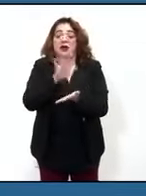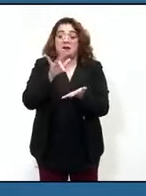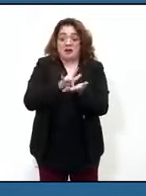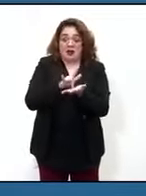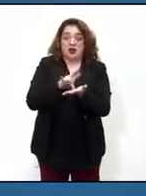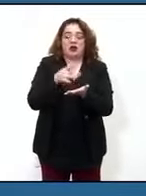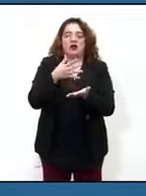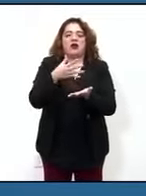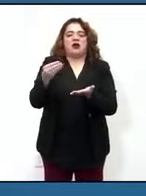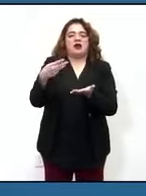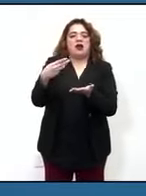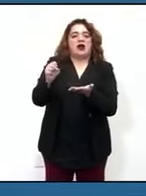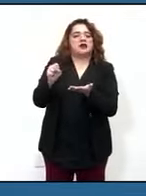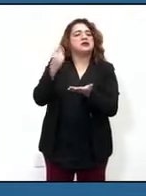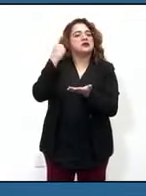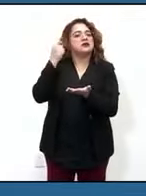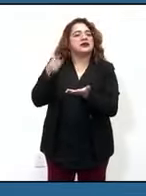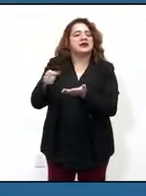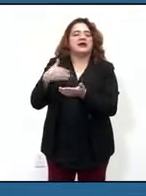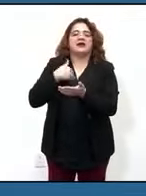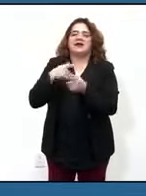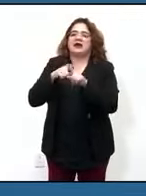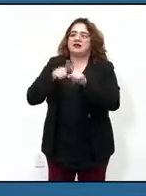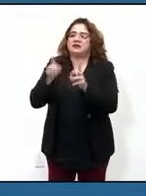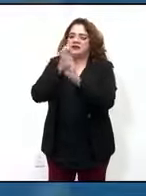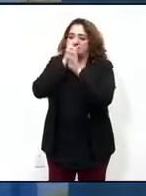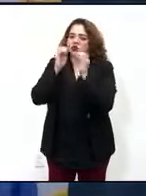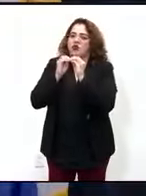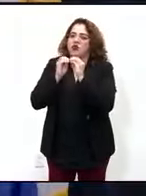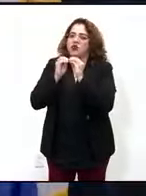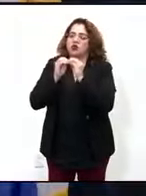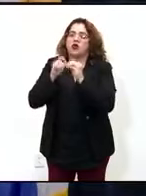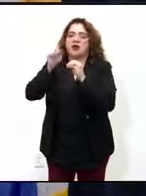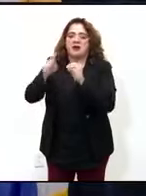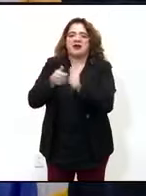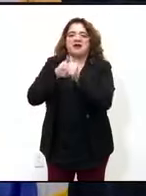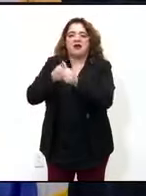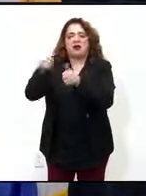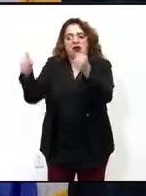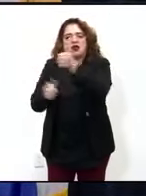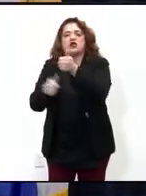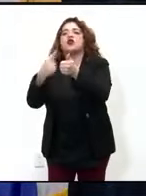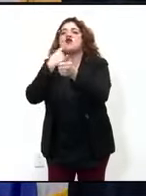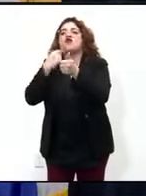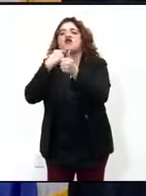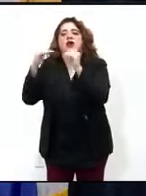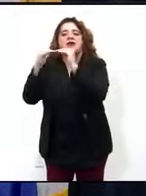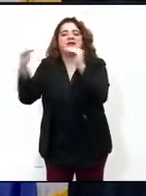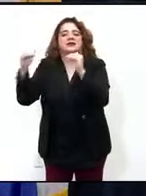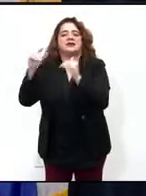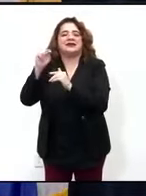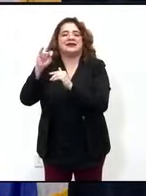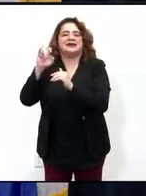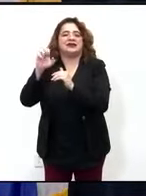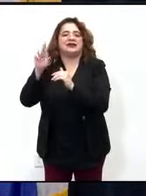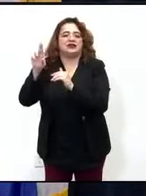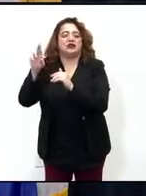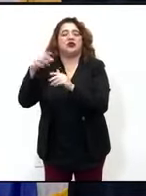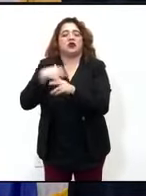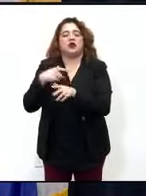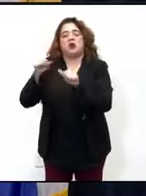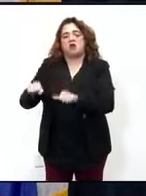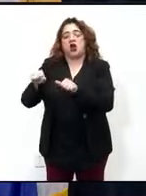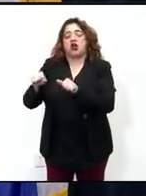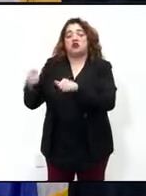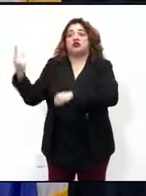are held to a different tier. They need to be in the red tier to return so we have produced some tentative dates that we'd